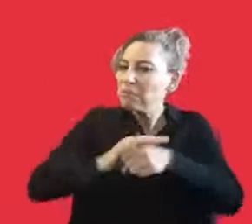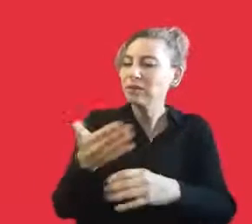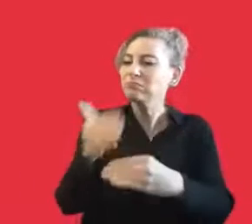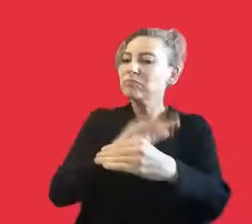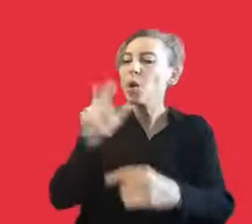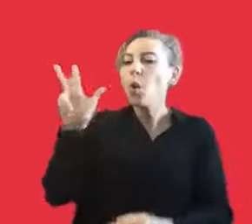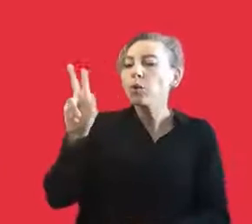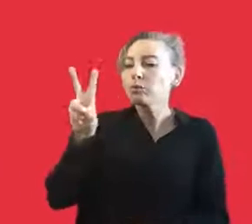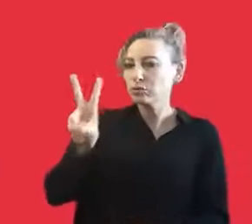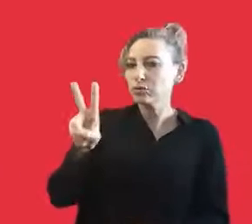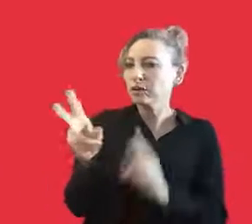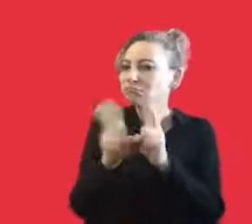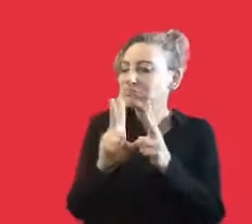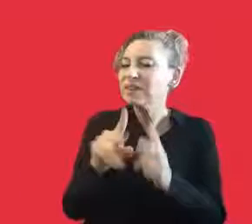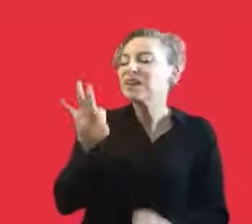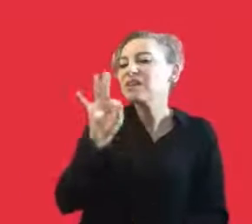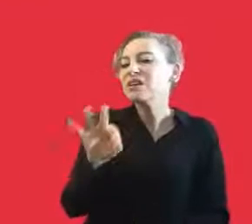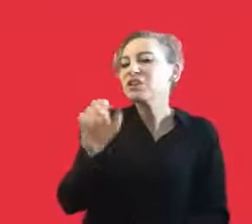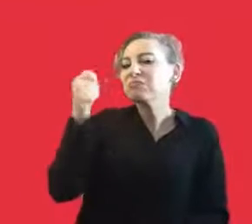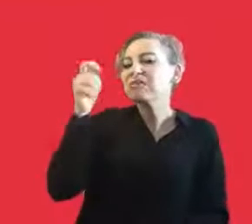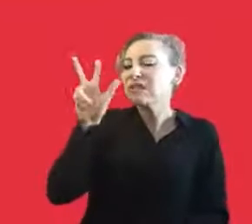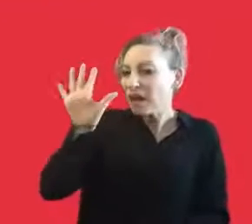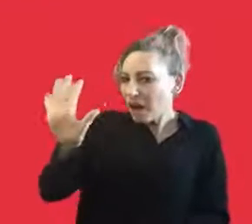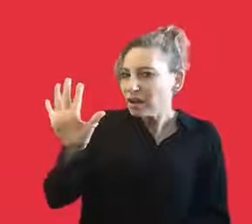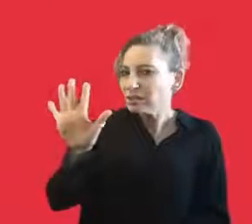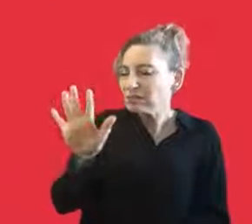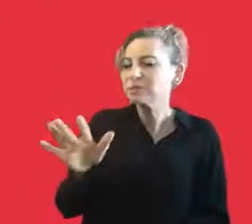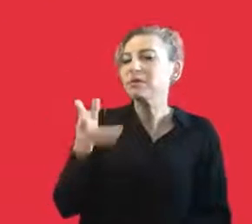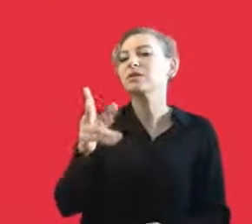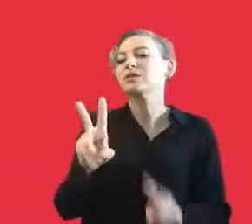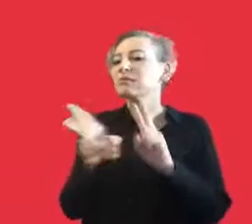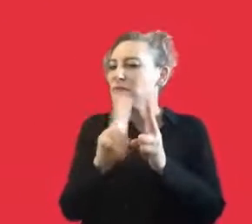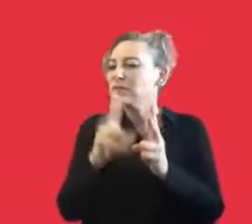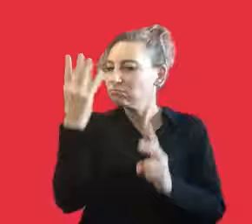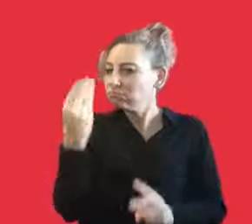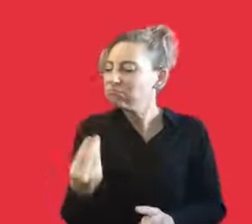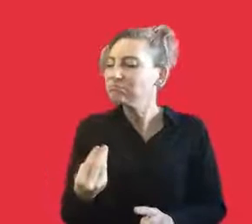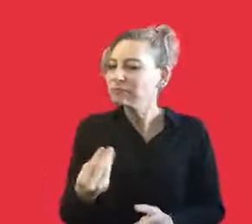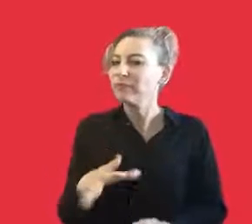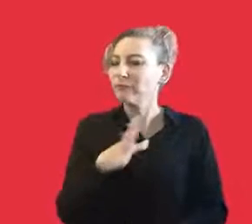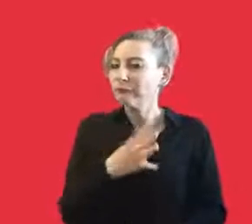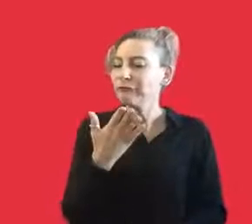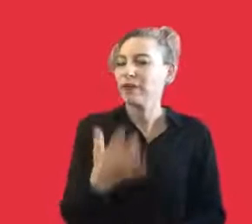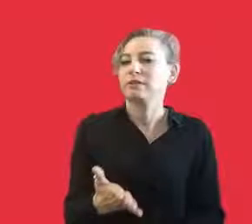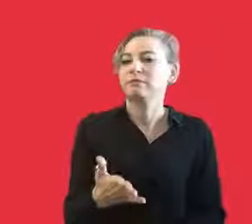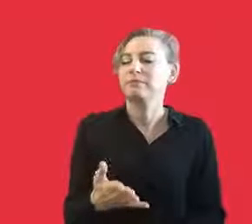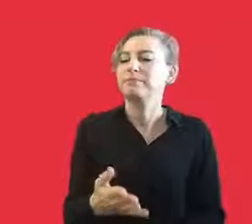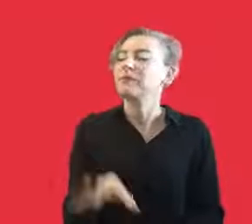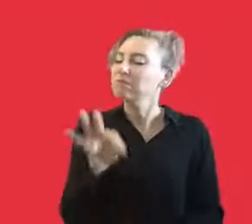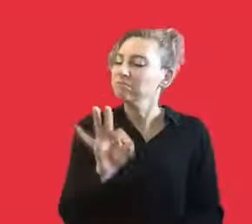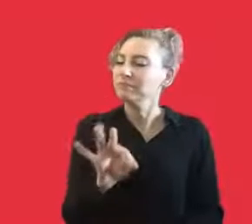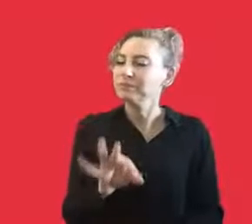pandemic, we had 32 theatres. And right now, we have 65 theatres within our body. We are representing 65